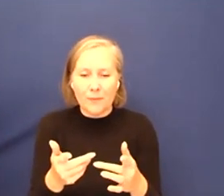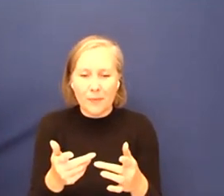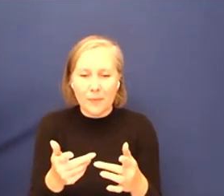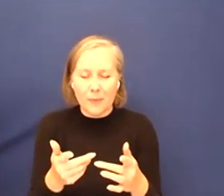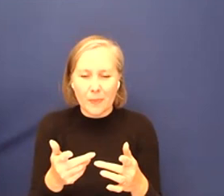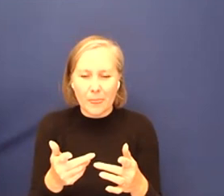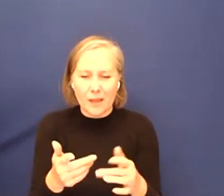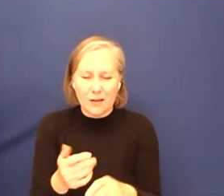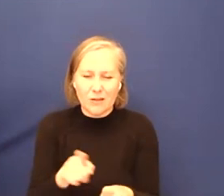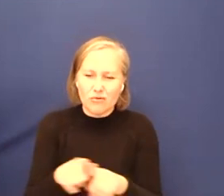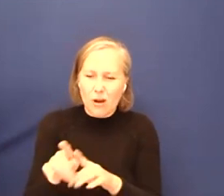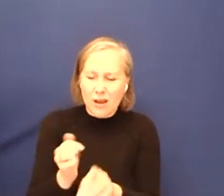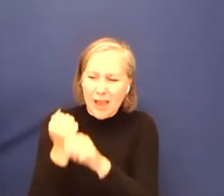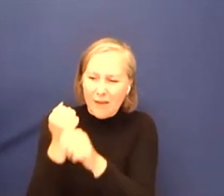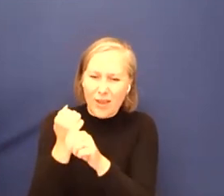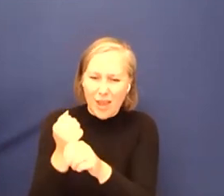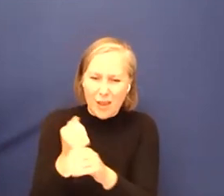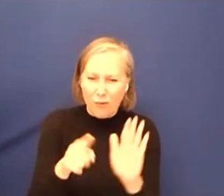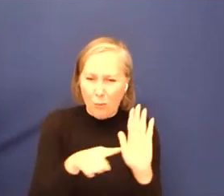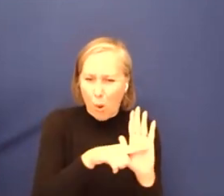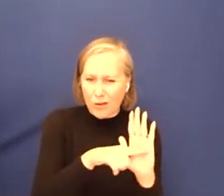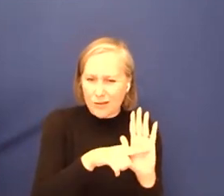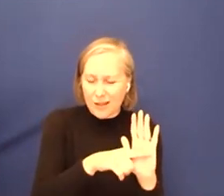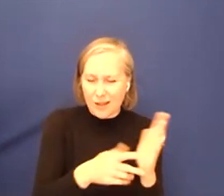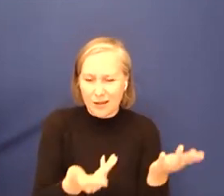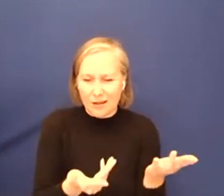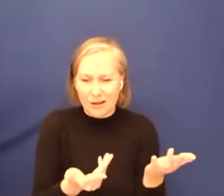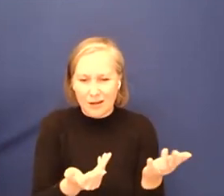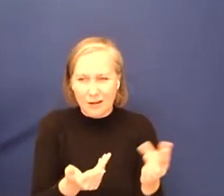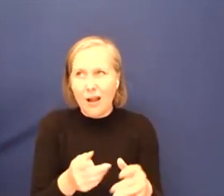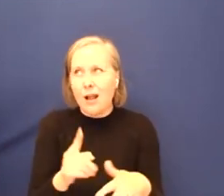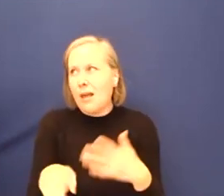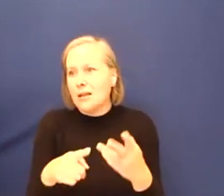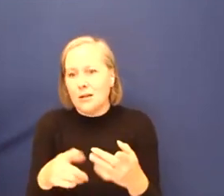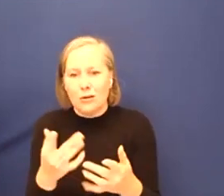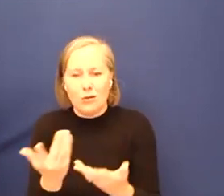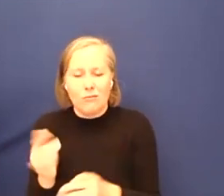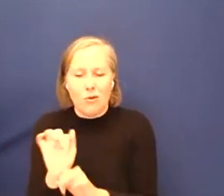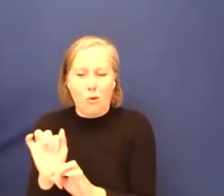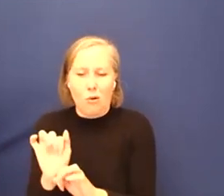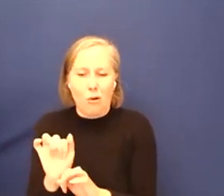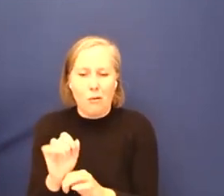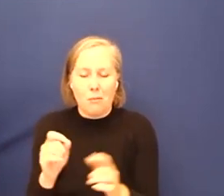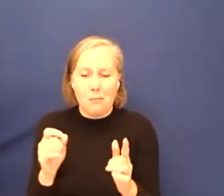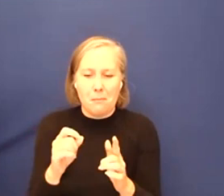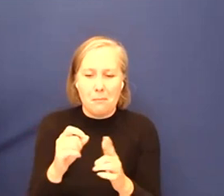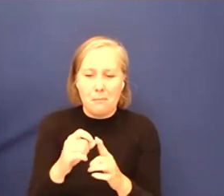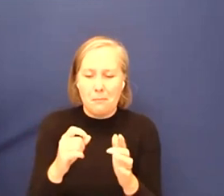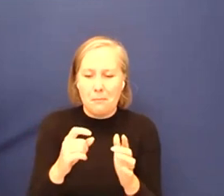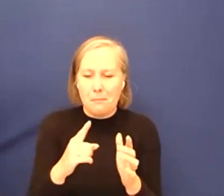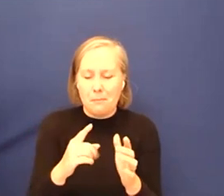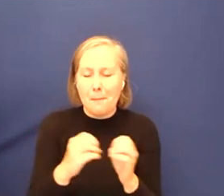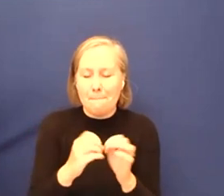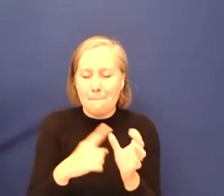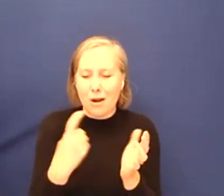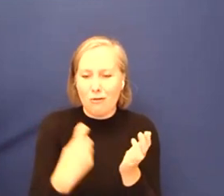policy, unless you're, you know, Barack Obama, or whoever your name is, like, you're not going to have a lot of success, I don't